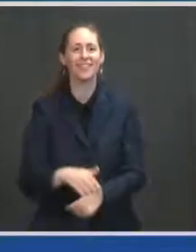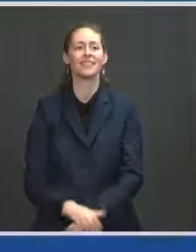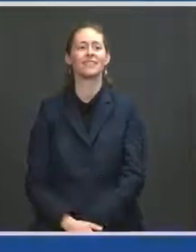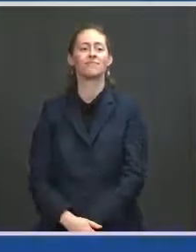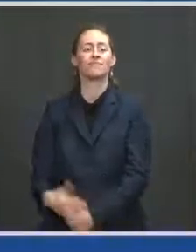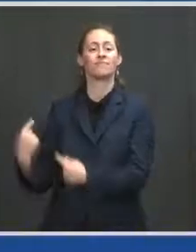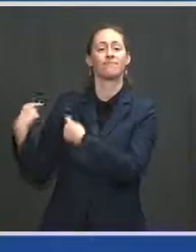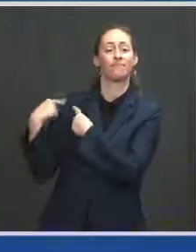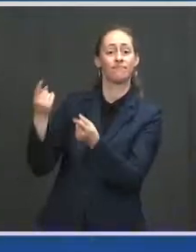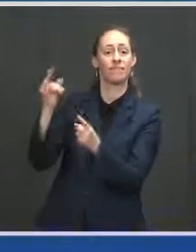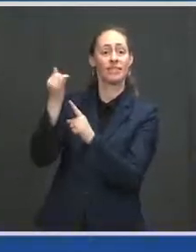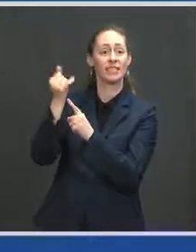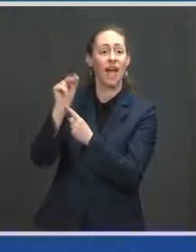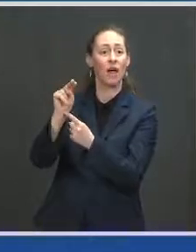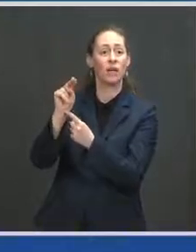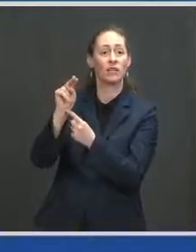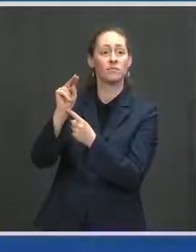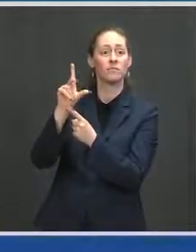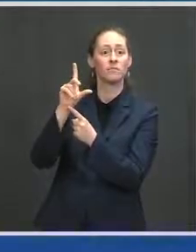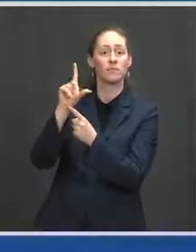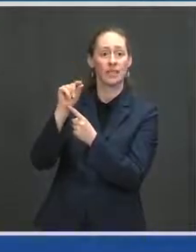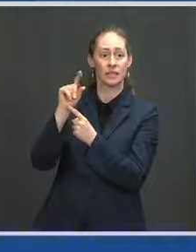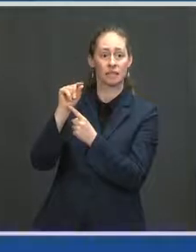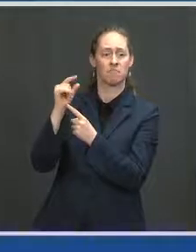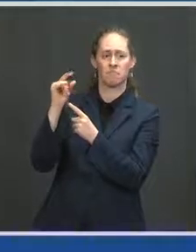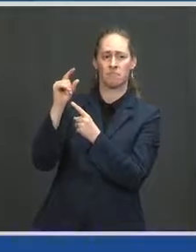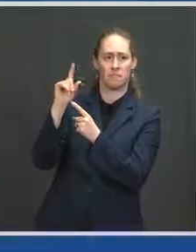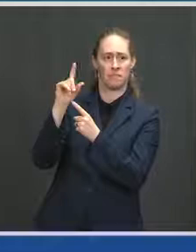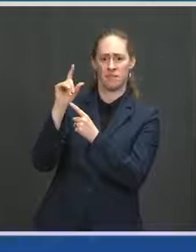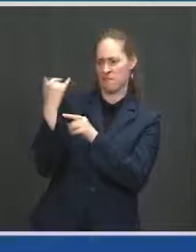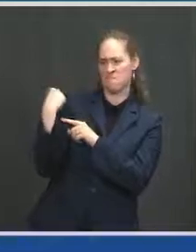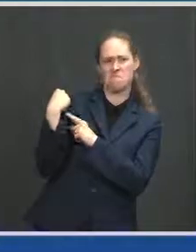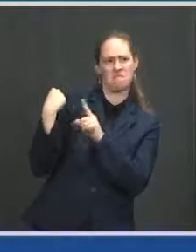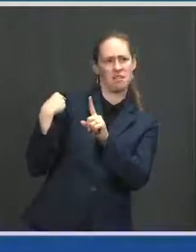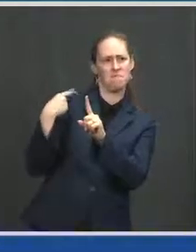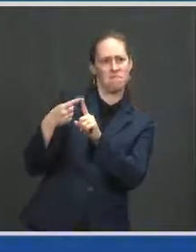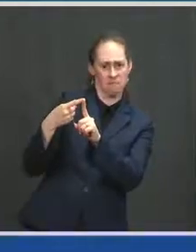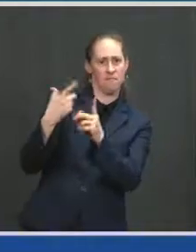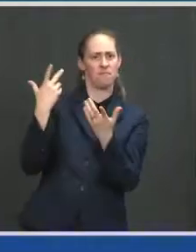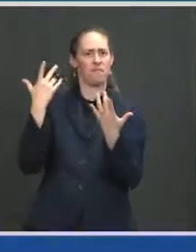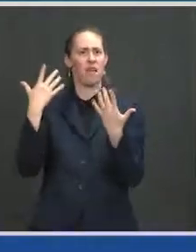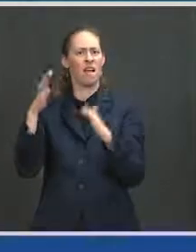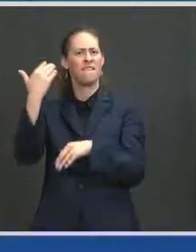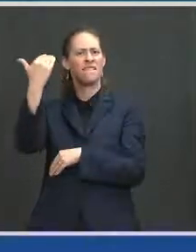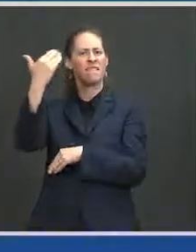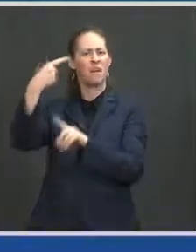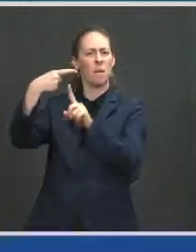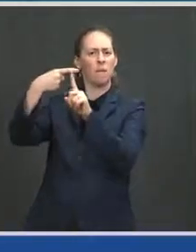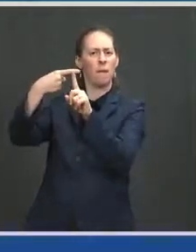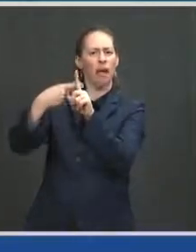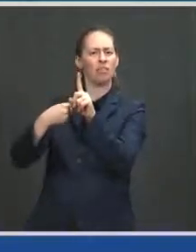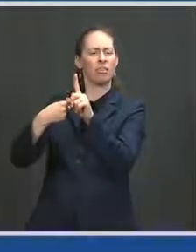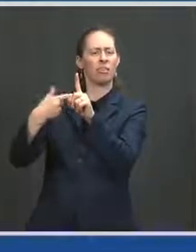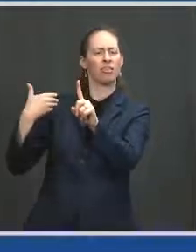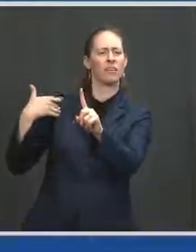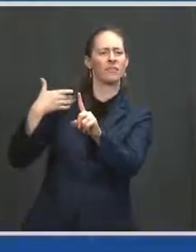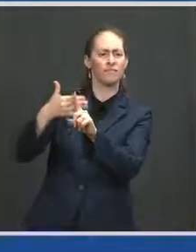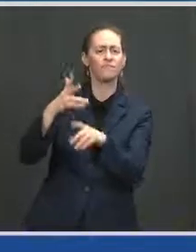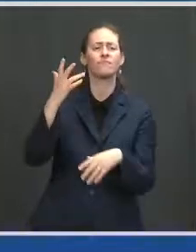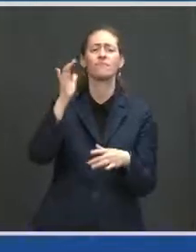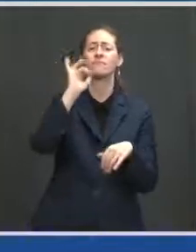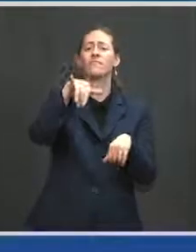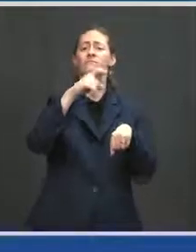talking now about 15 months ago, the average daily cases are down from 184